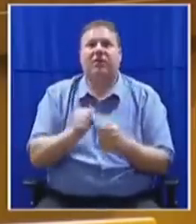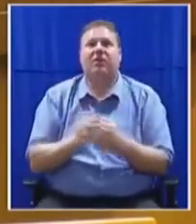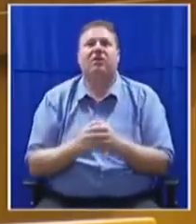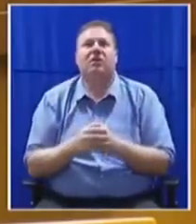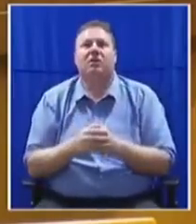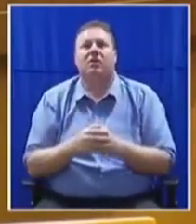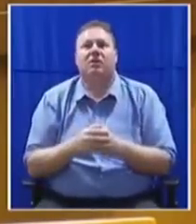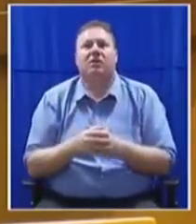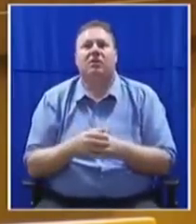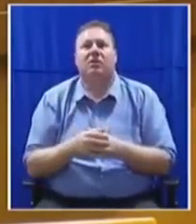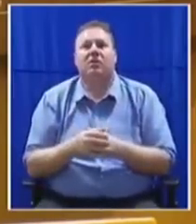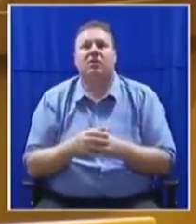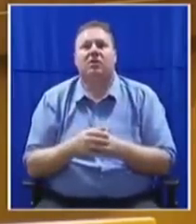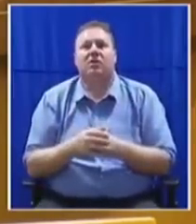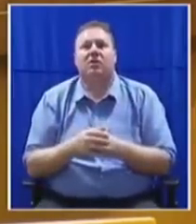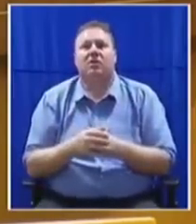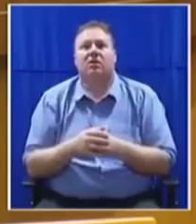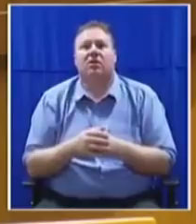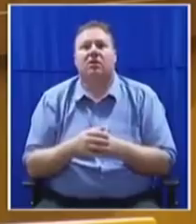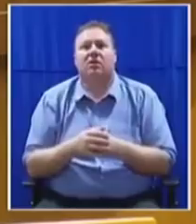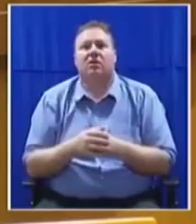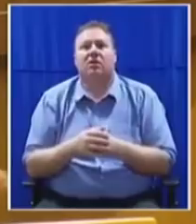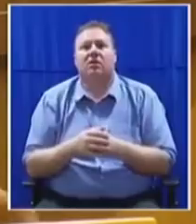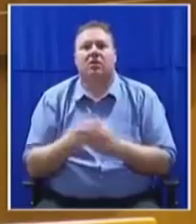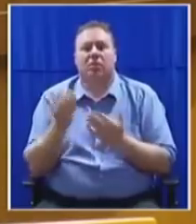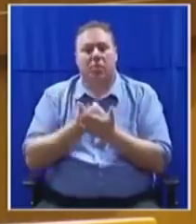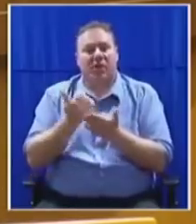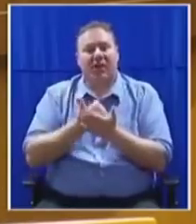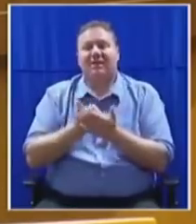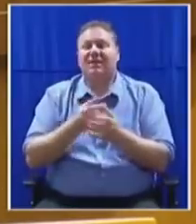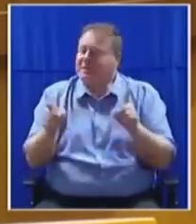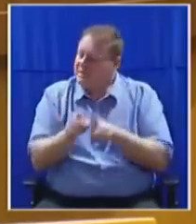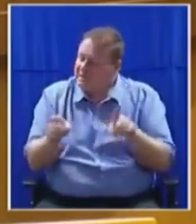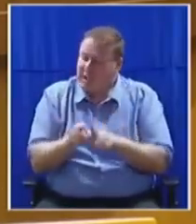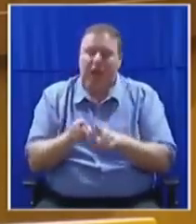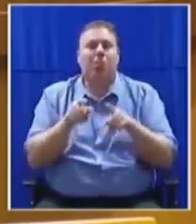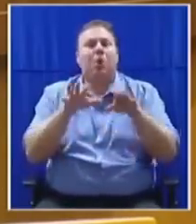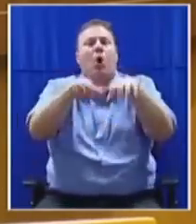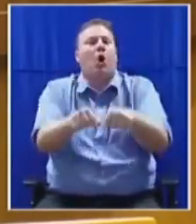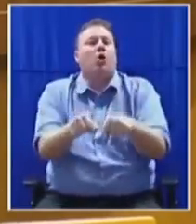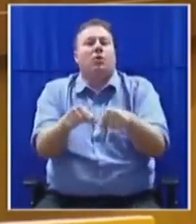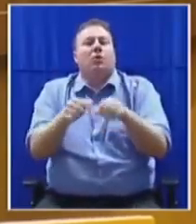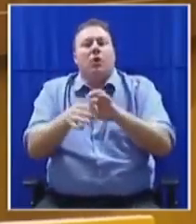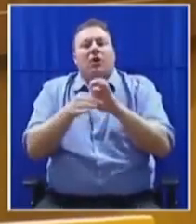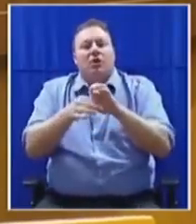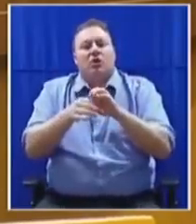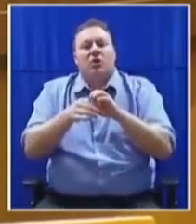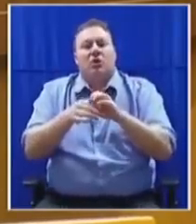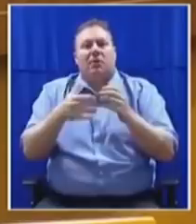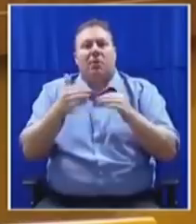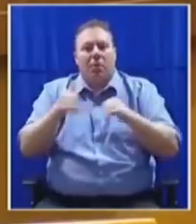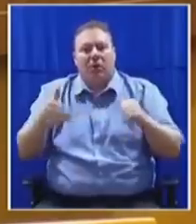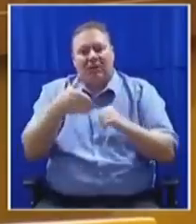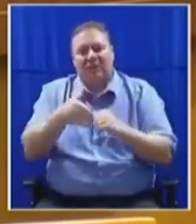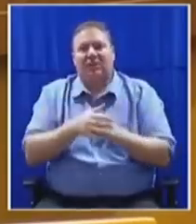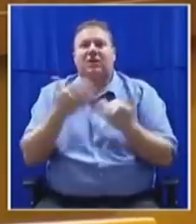are basically protecting the same colonial relationship that existed under apartheid. Now, what must